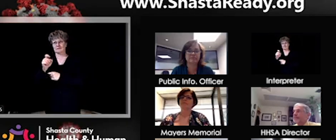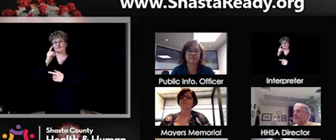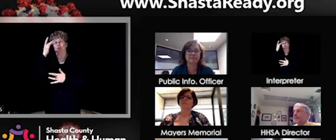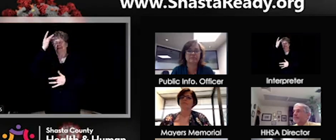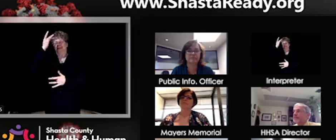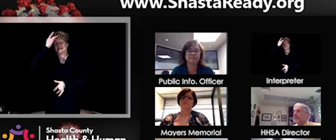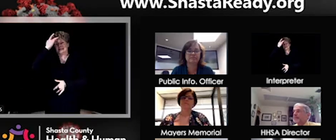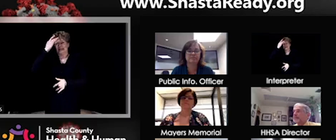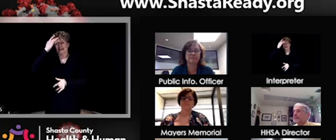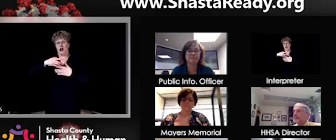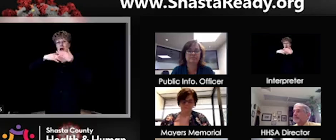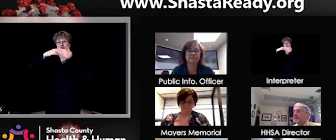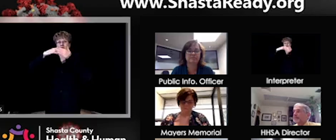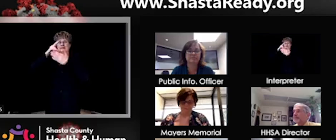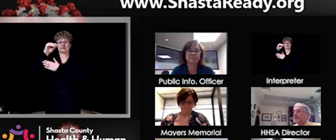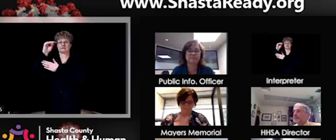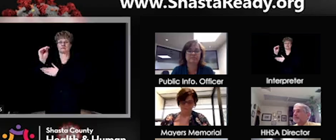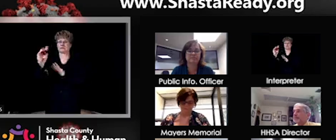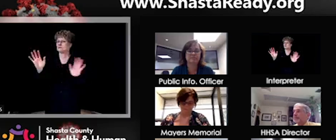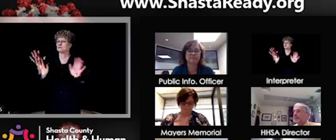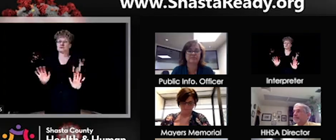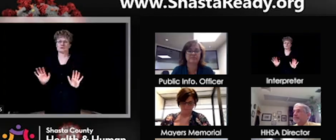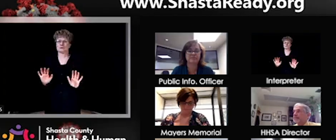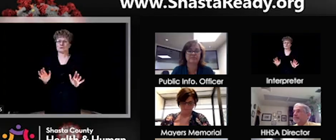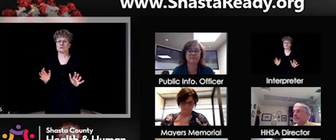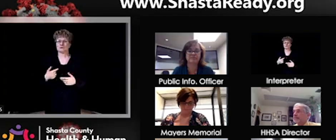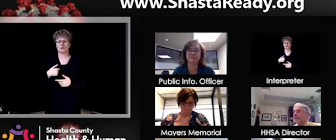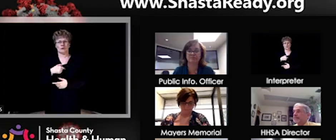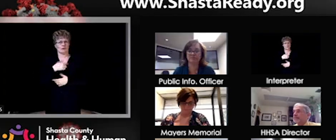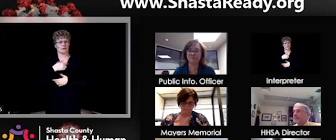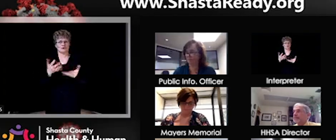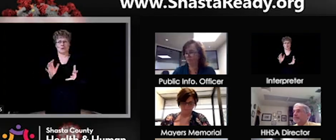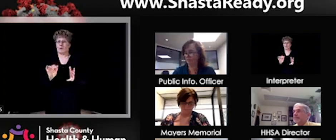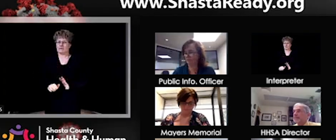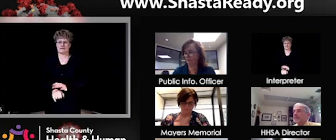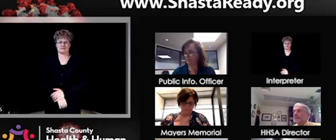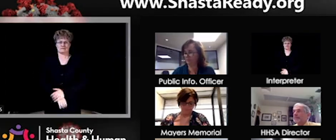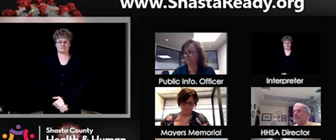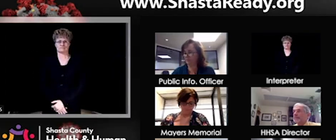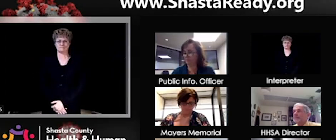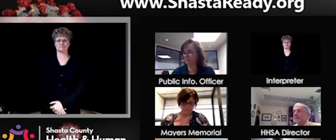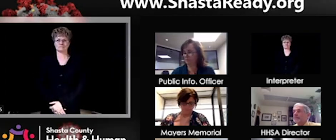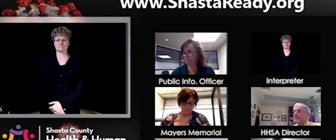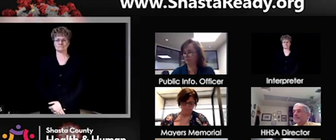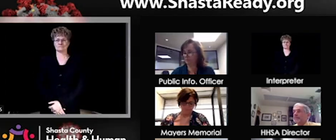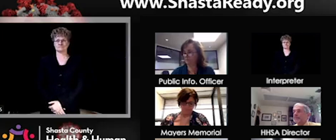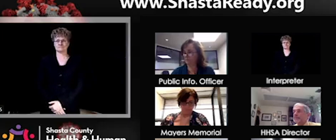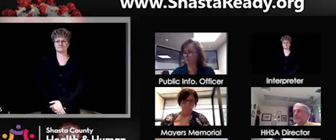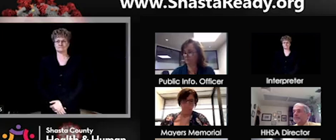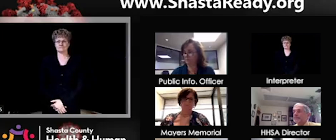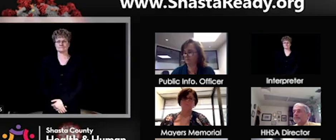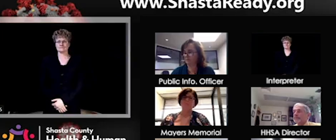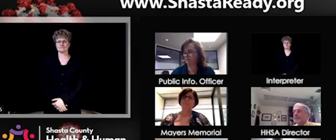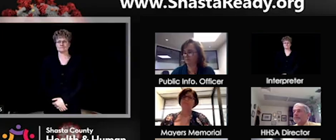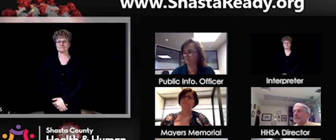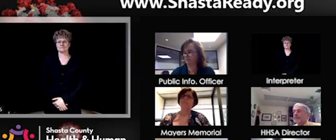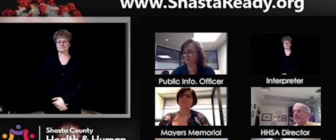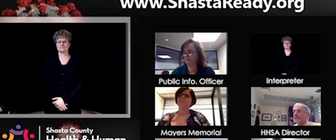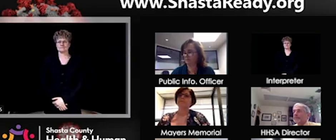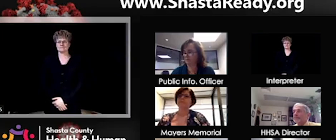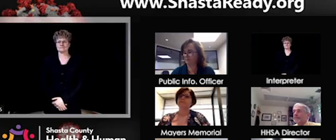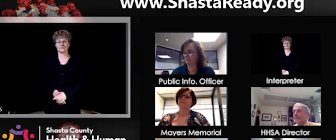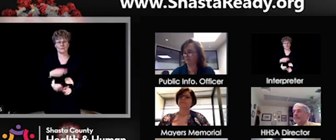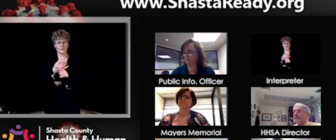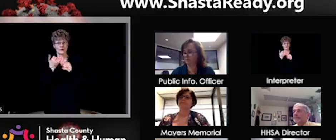that's not the way to get community immunity. And so, um, right now we're just going slow